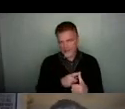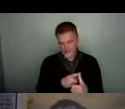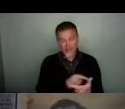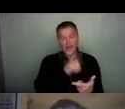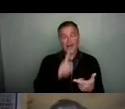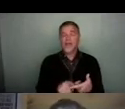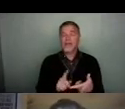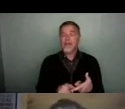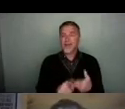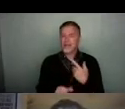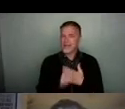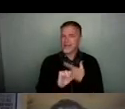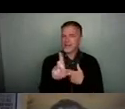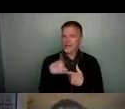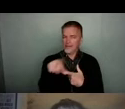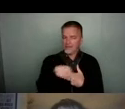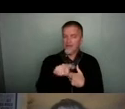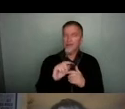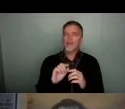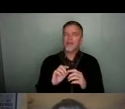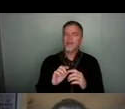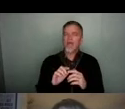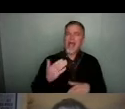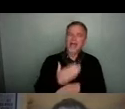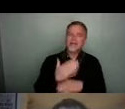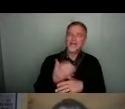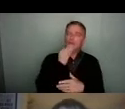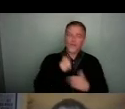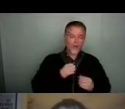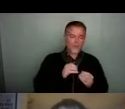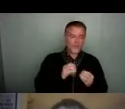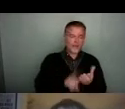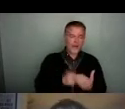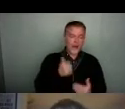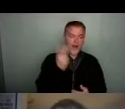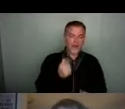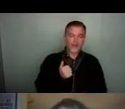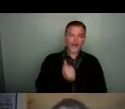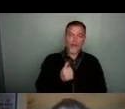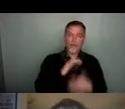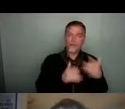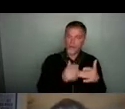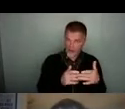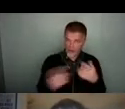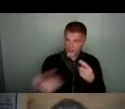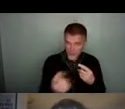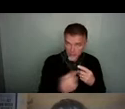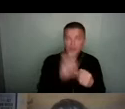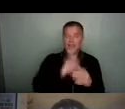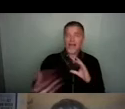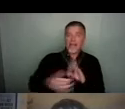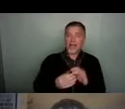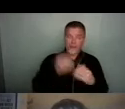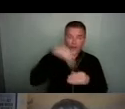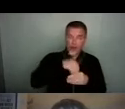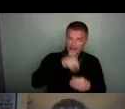overwhelmingly active users of the Bristol Arts Channel website and people engaging with the content that we